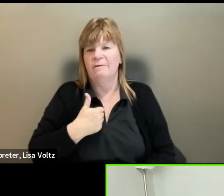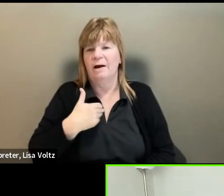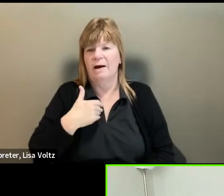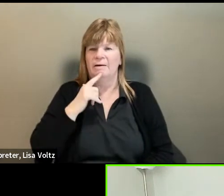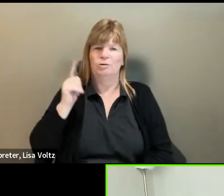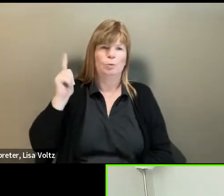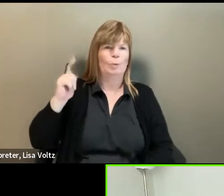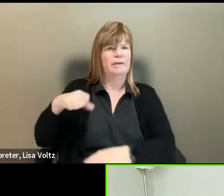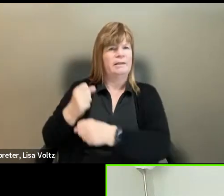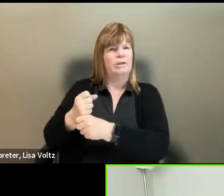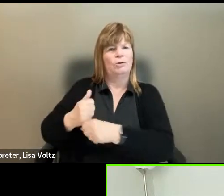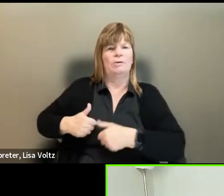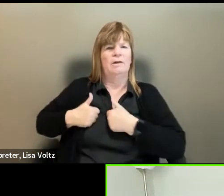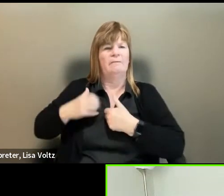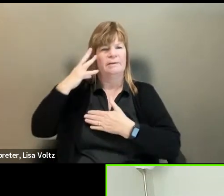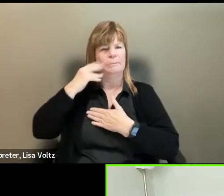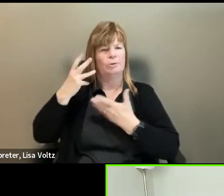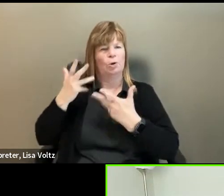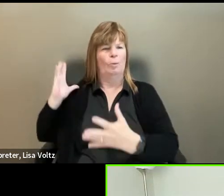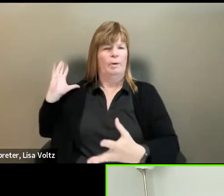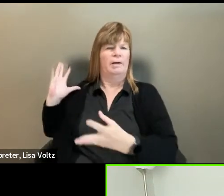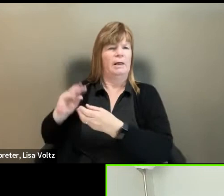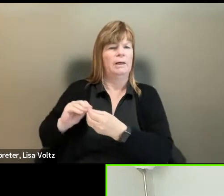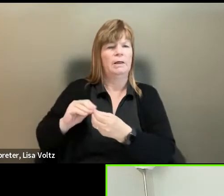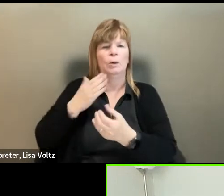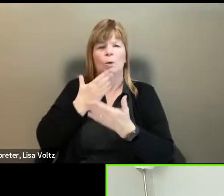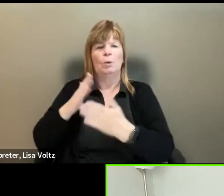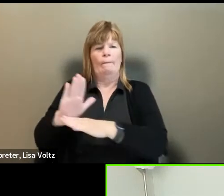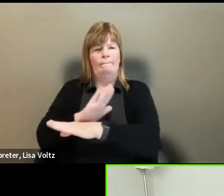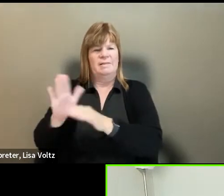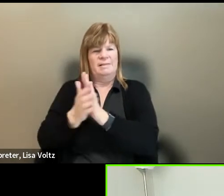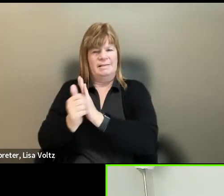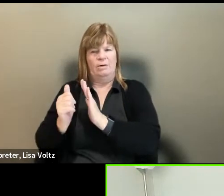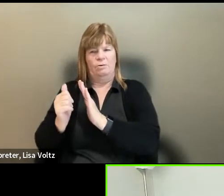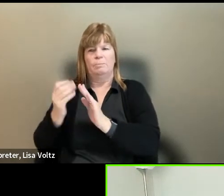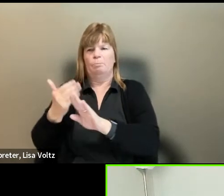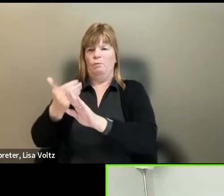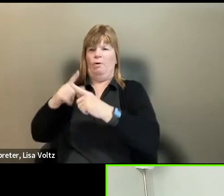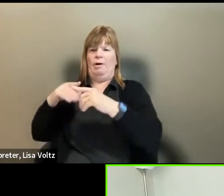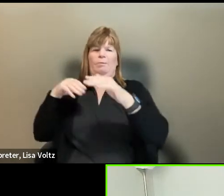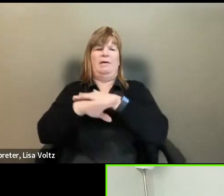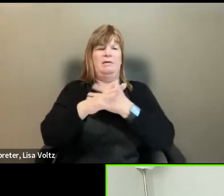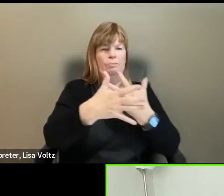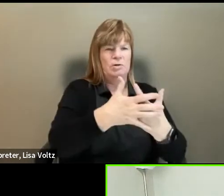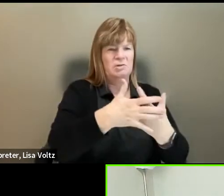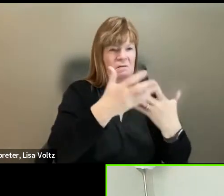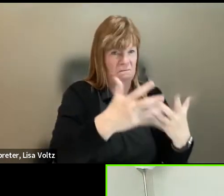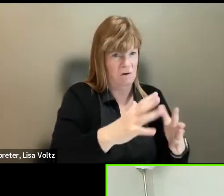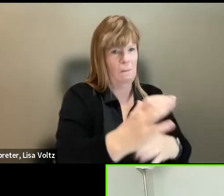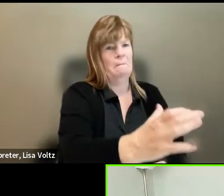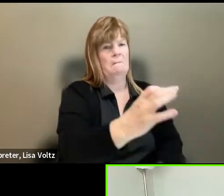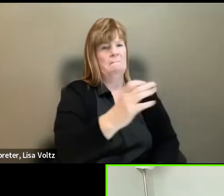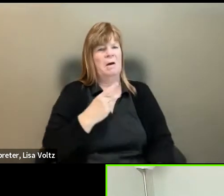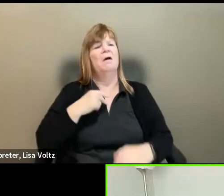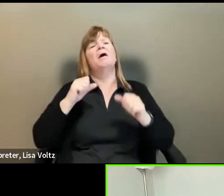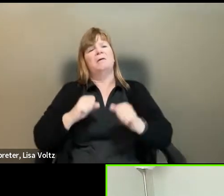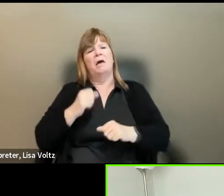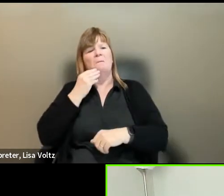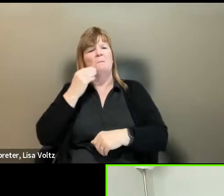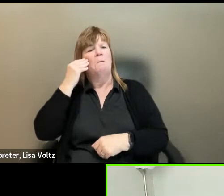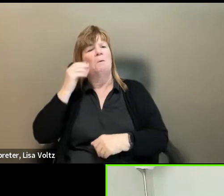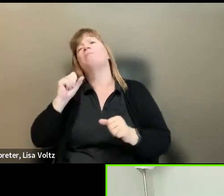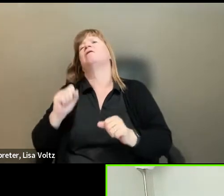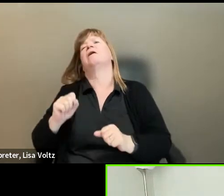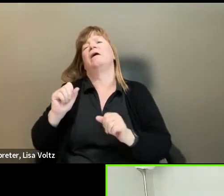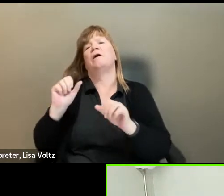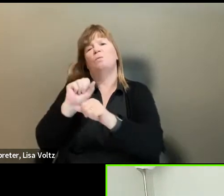career, um, and good business skills that I took to prison. And I knew I could come back home and work through and find,